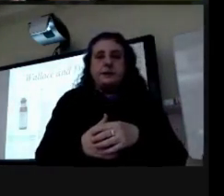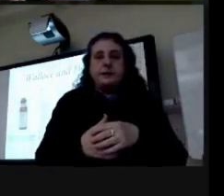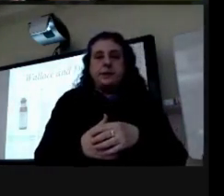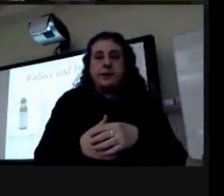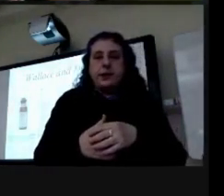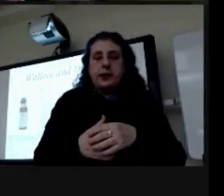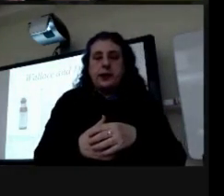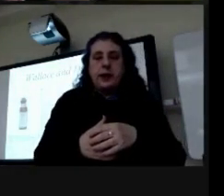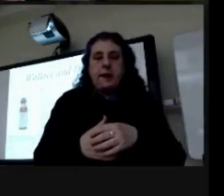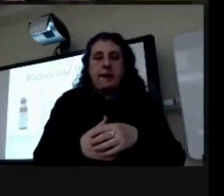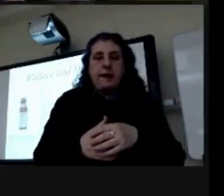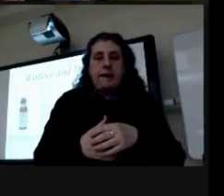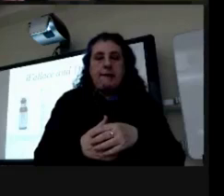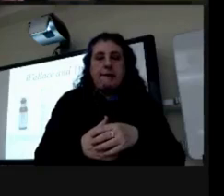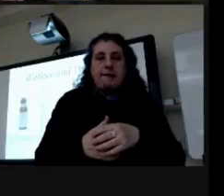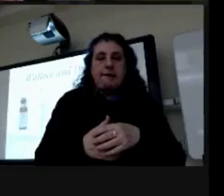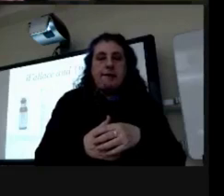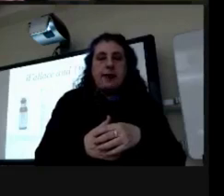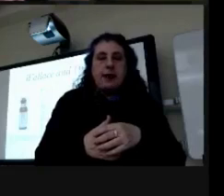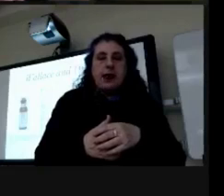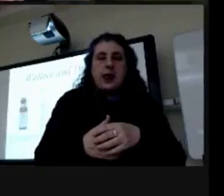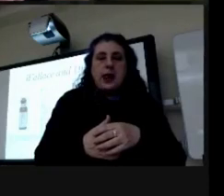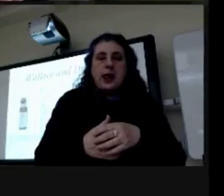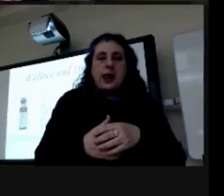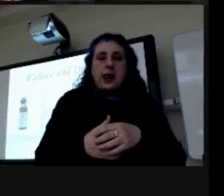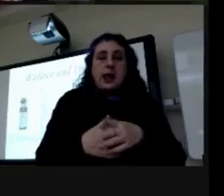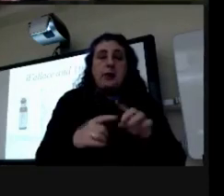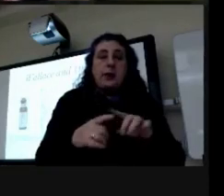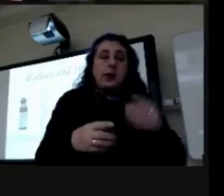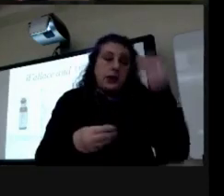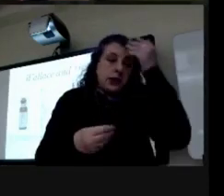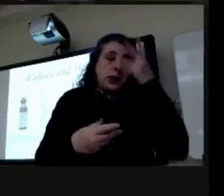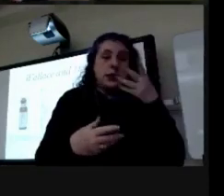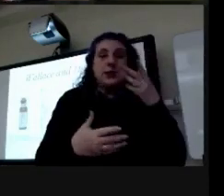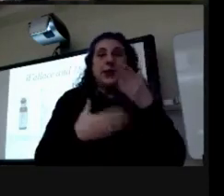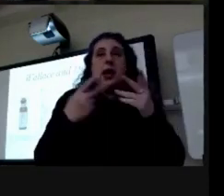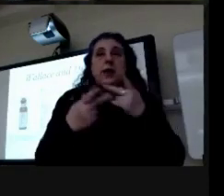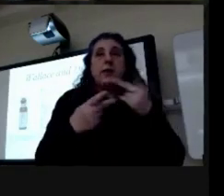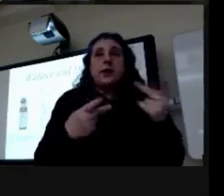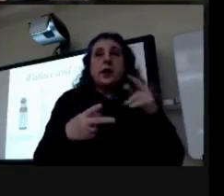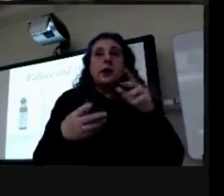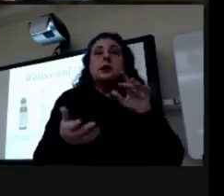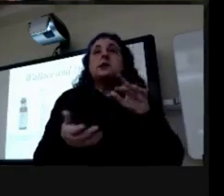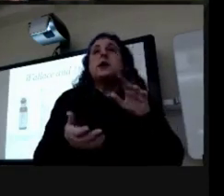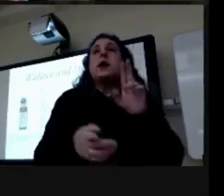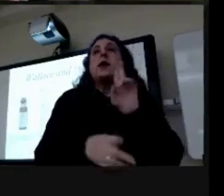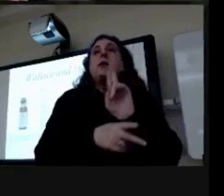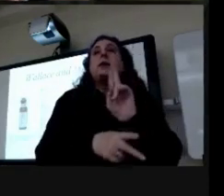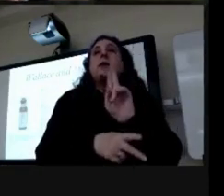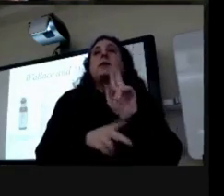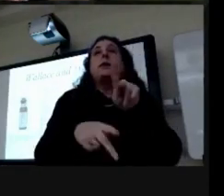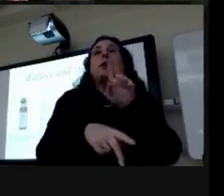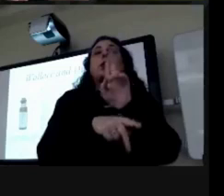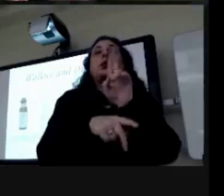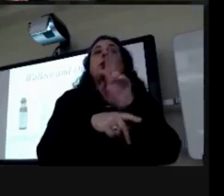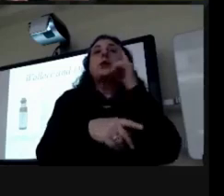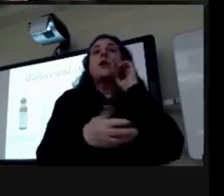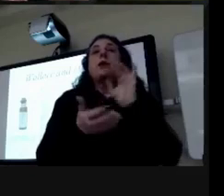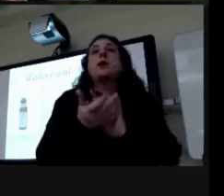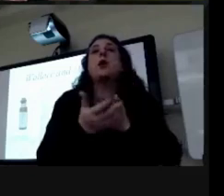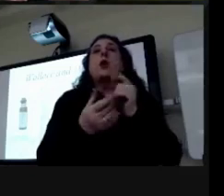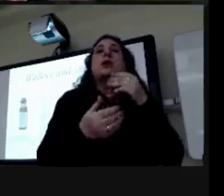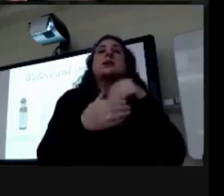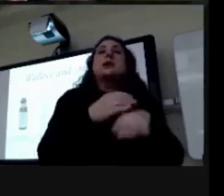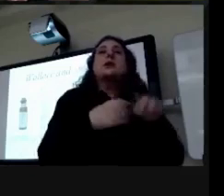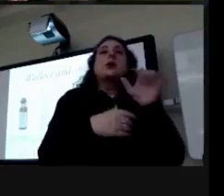anything apparently um but it does tell us the sort of things people were taking and importantly what was in them which we